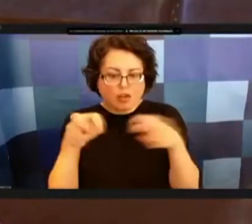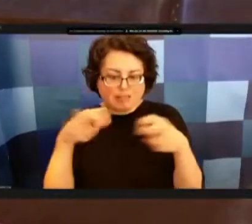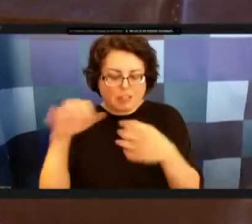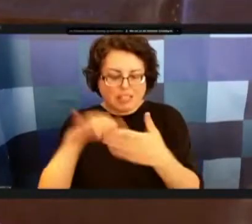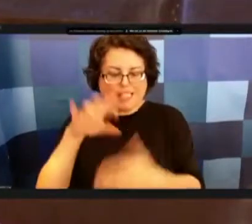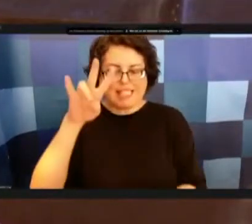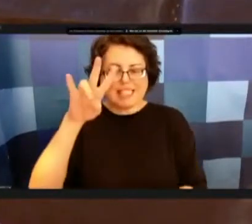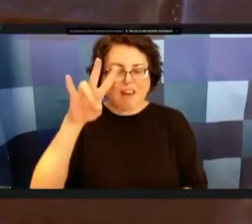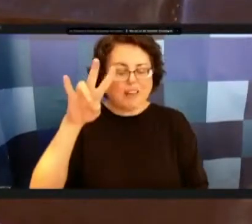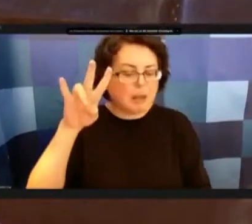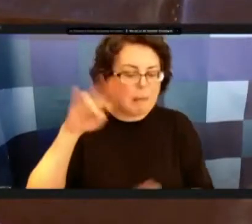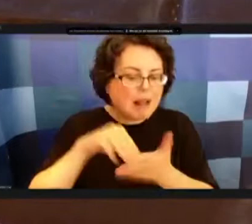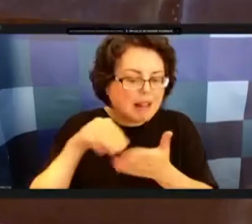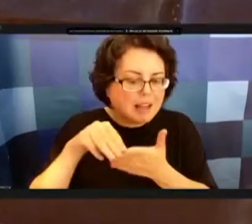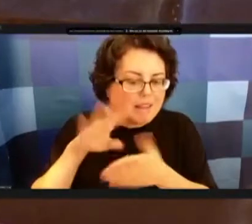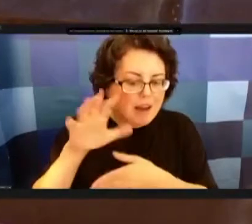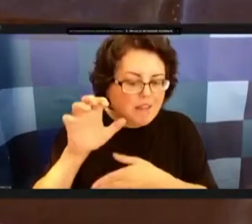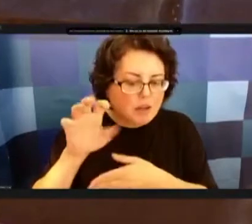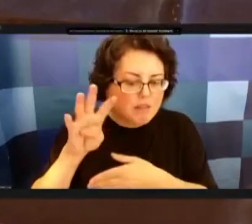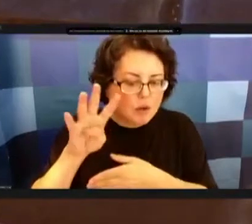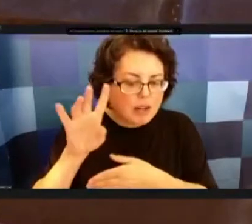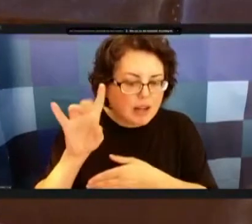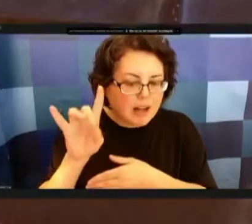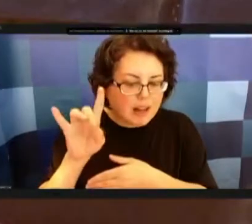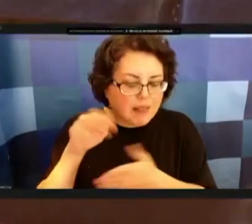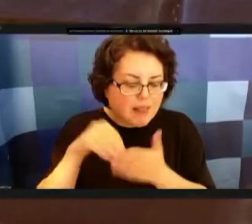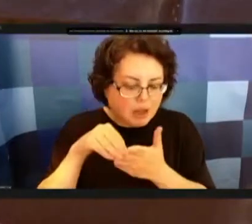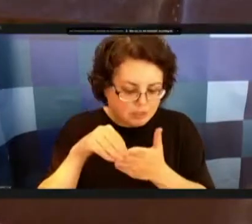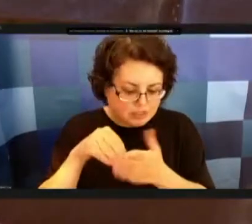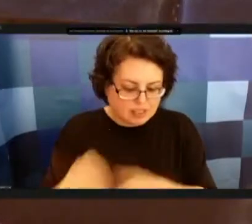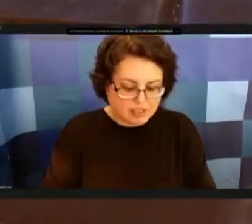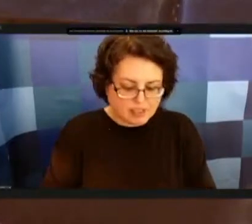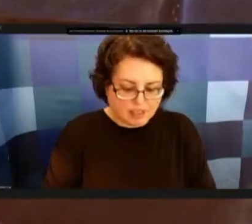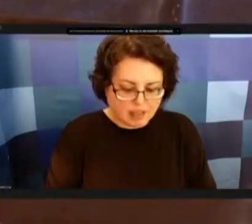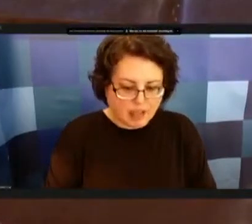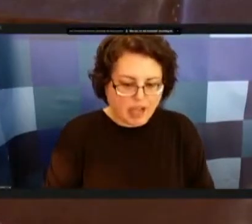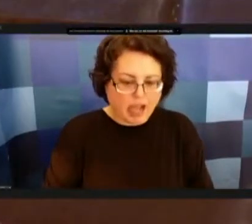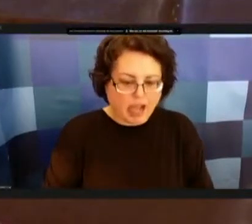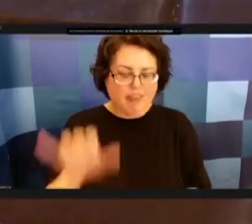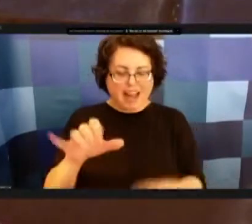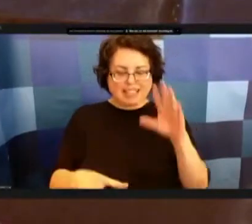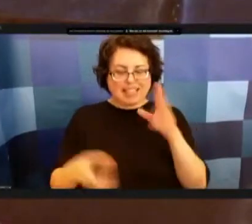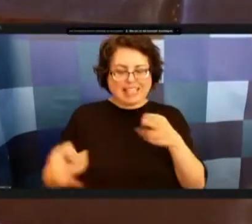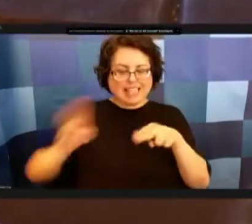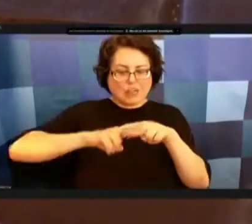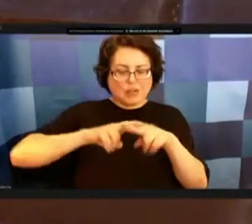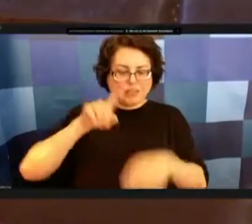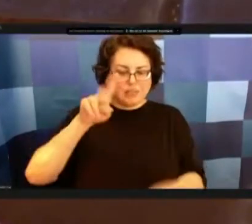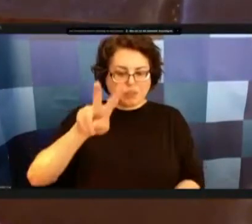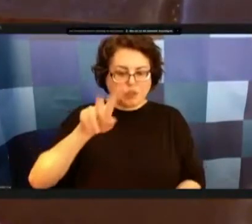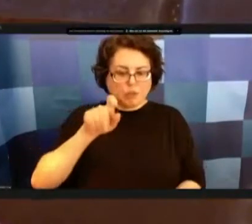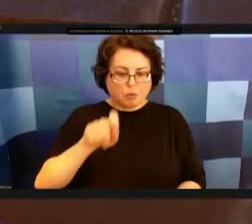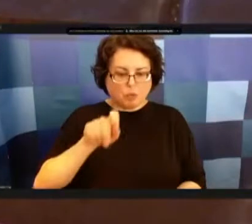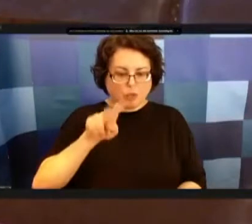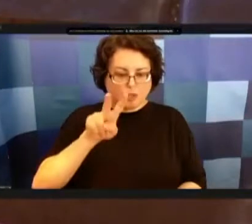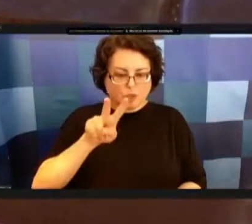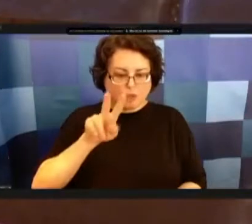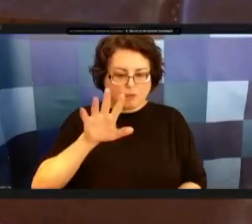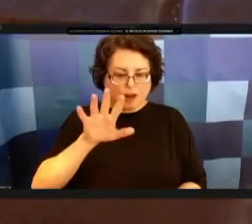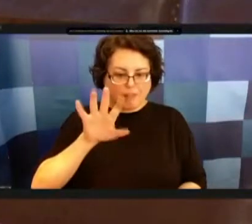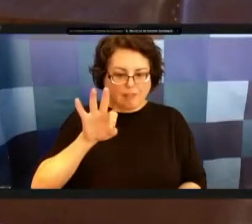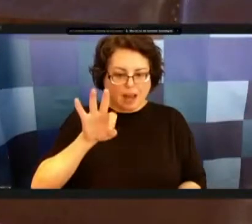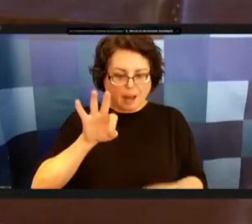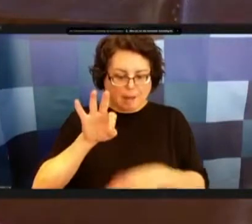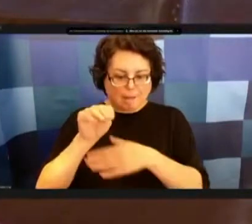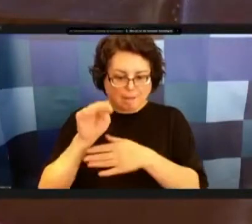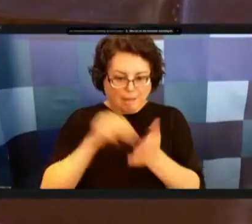million 548 thousand dollars that's an increase of 2.259 million total